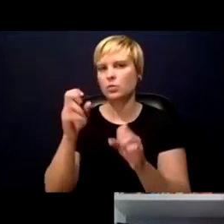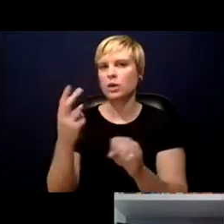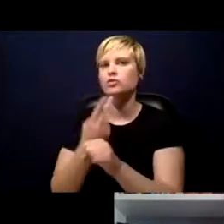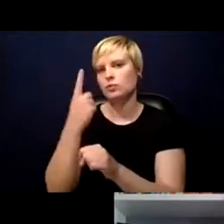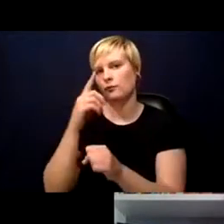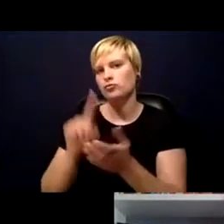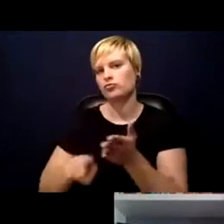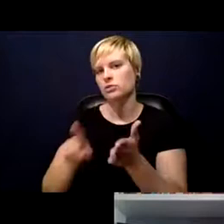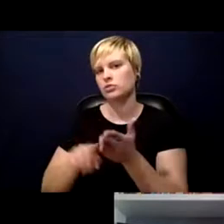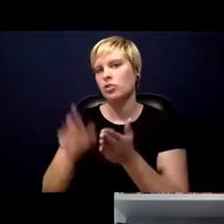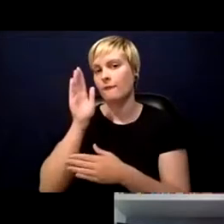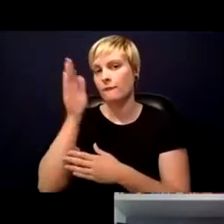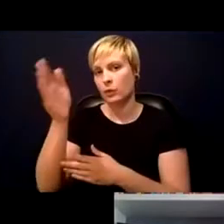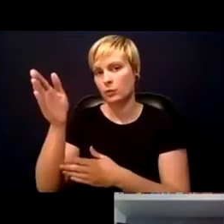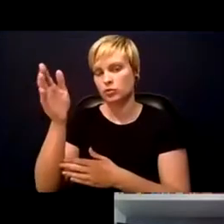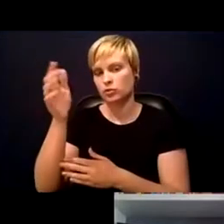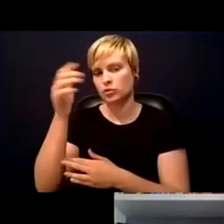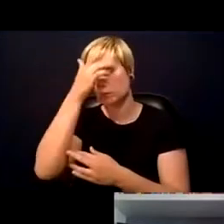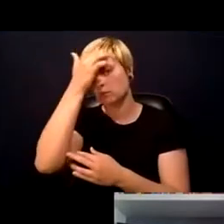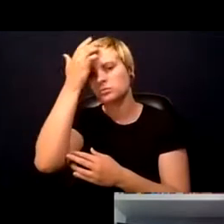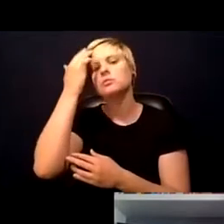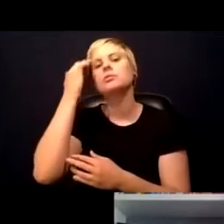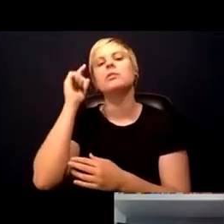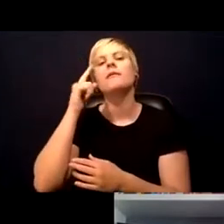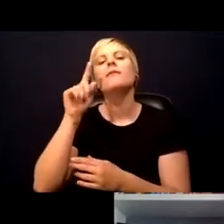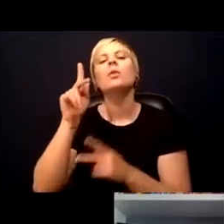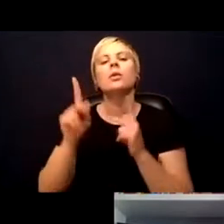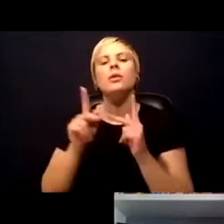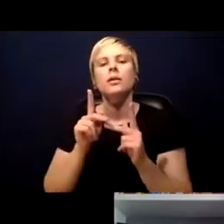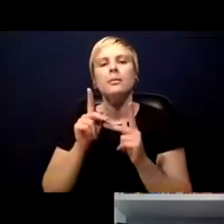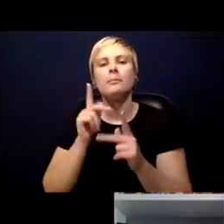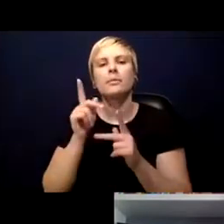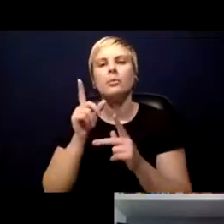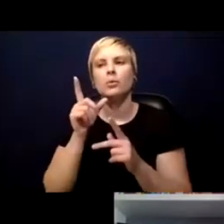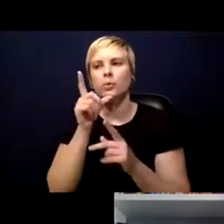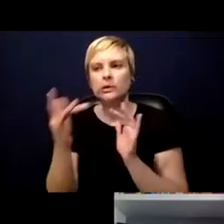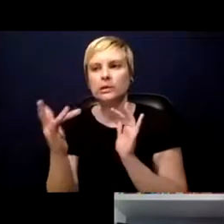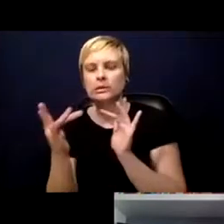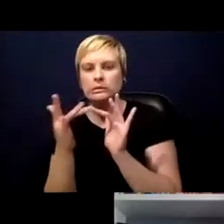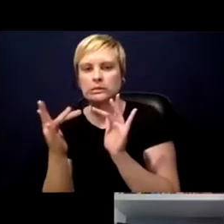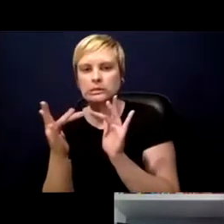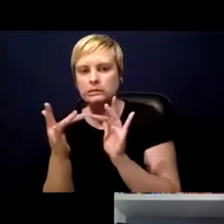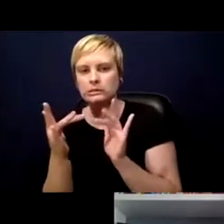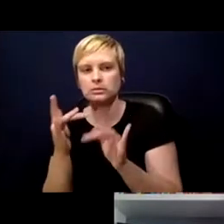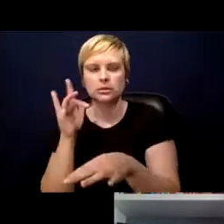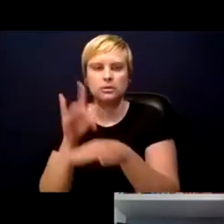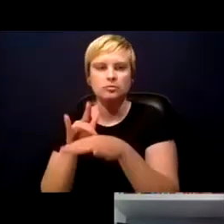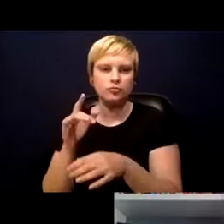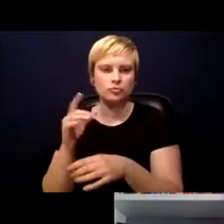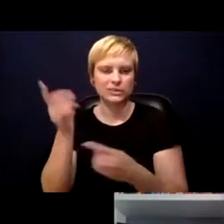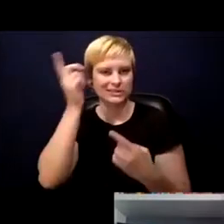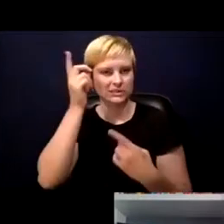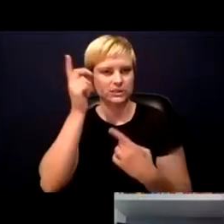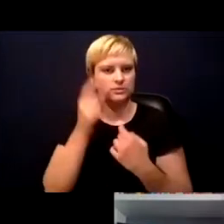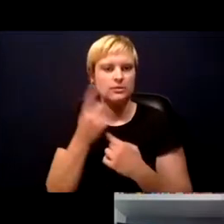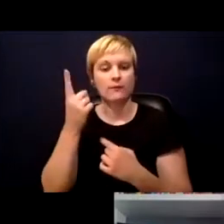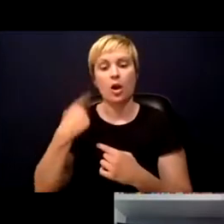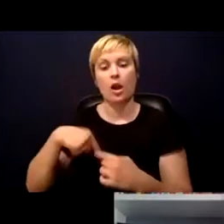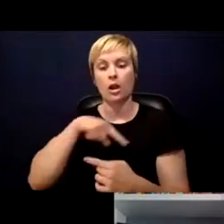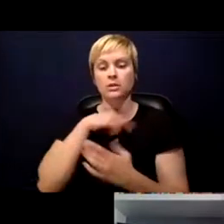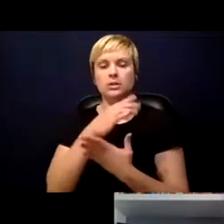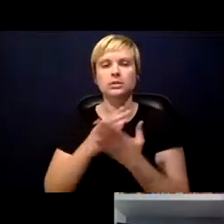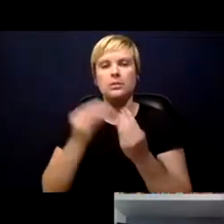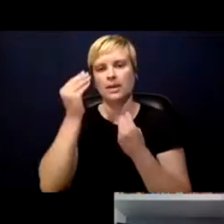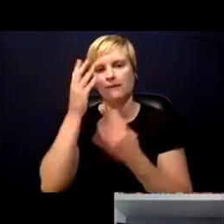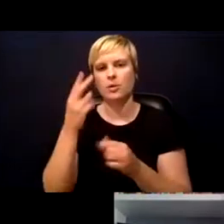future for knowing people who came in contact with the disease. For us, some of that information was used to